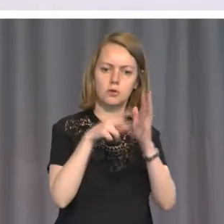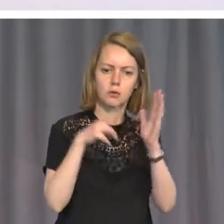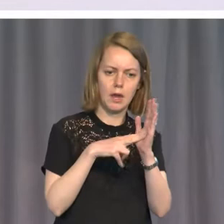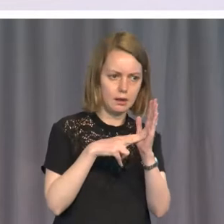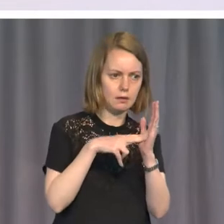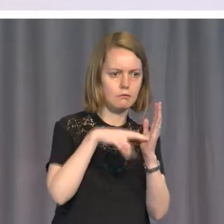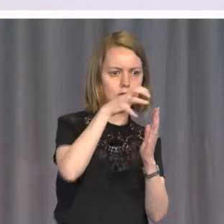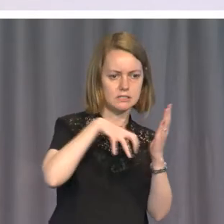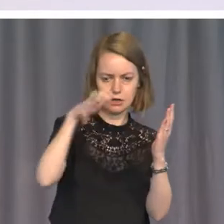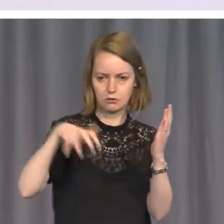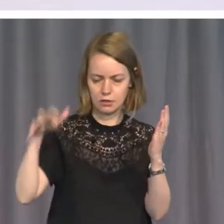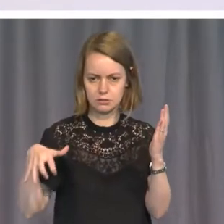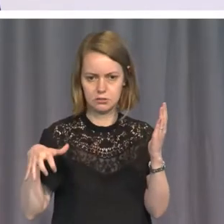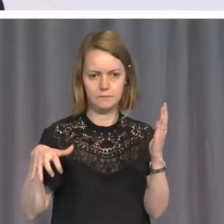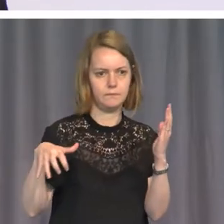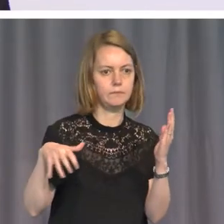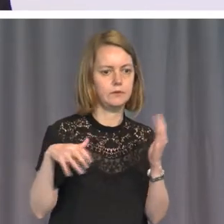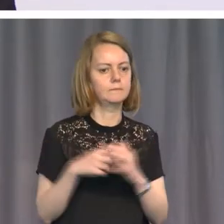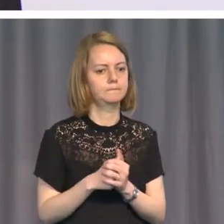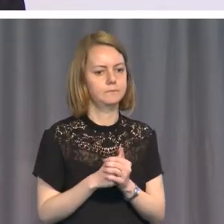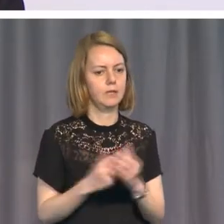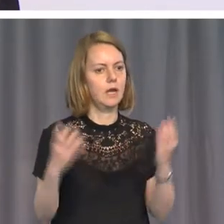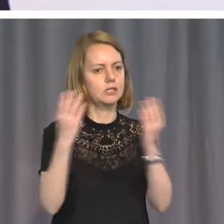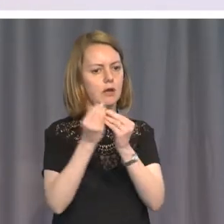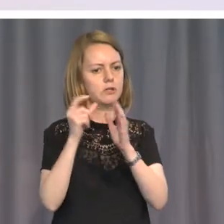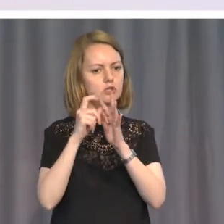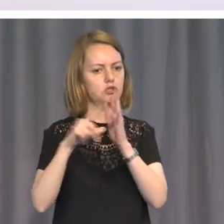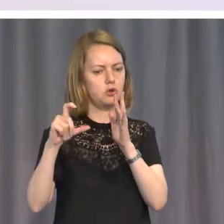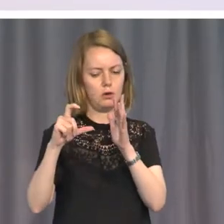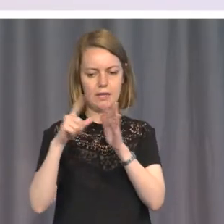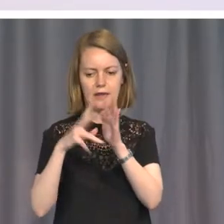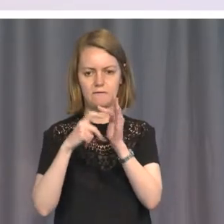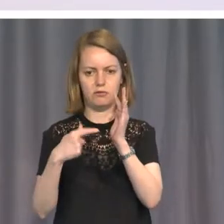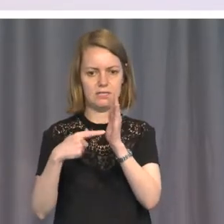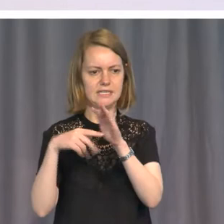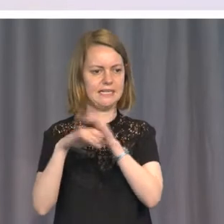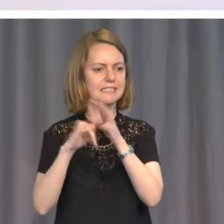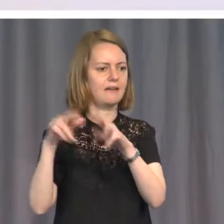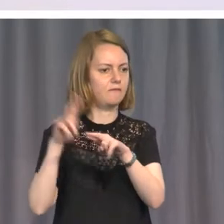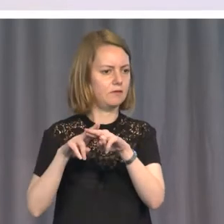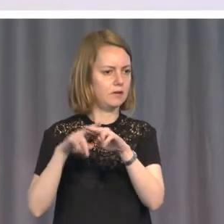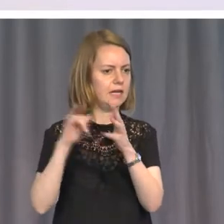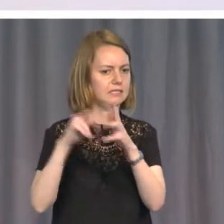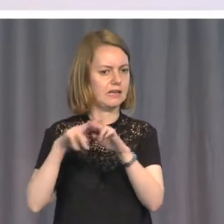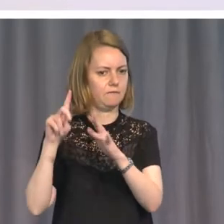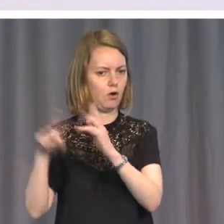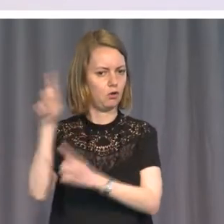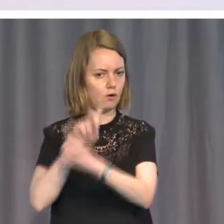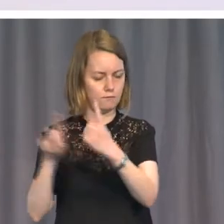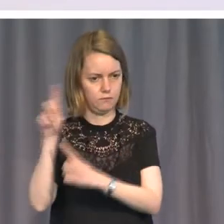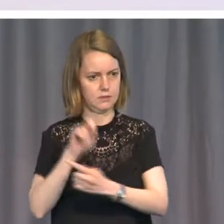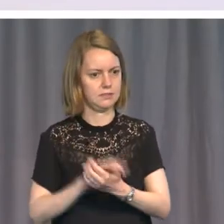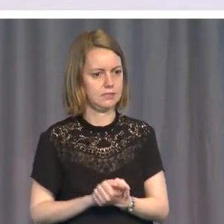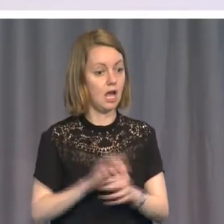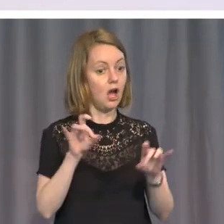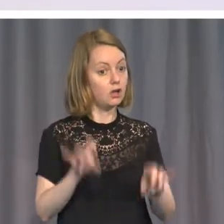reputation at the San Francisco Conference, which established the UN. It was this gravel-voiced Australian